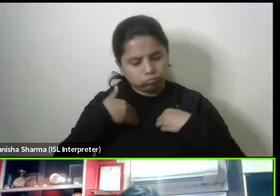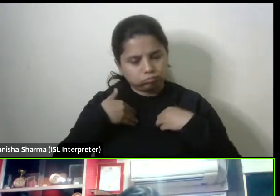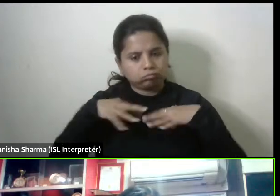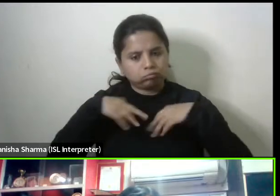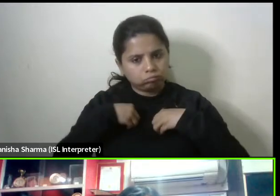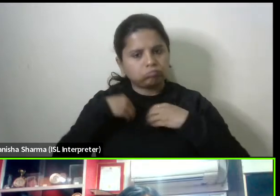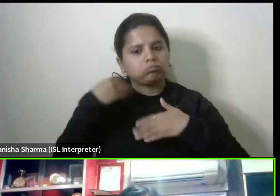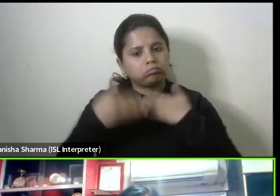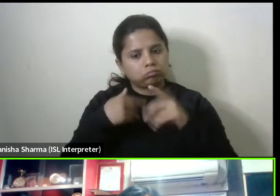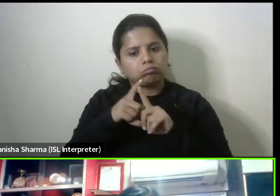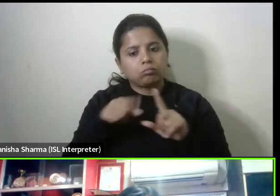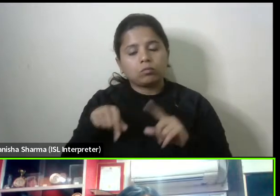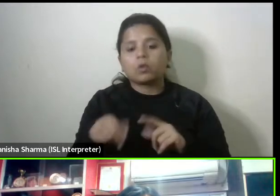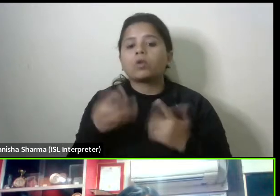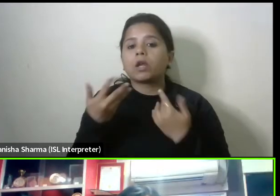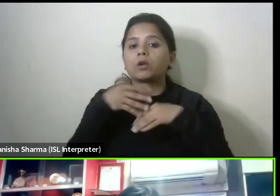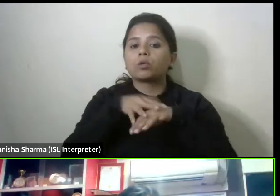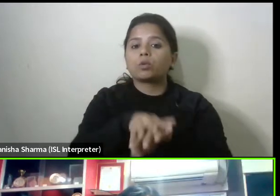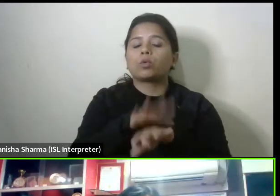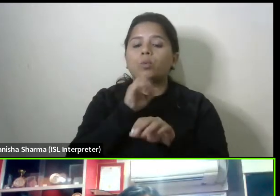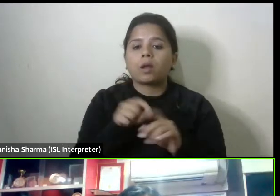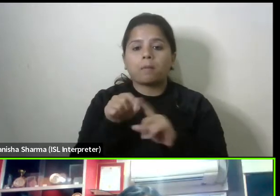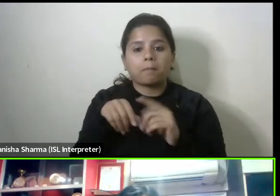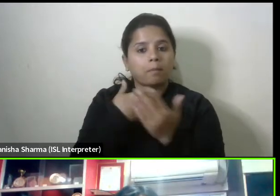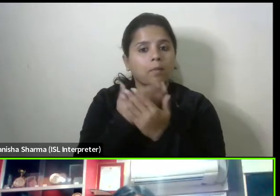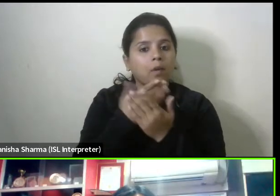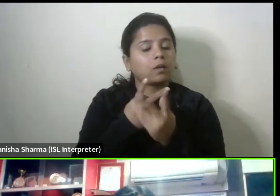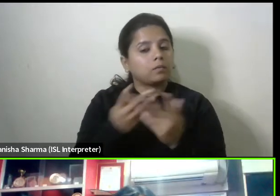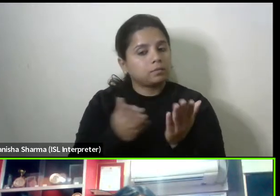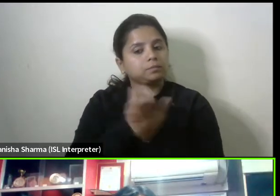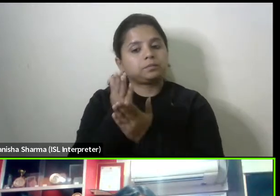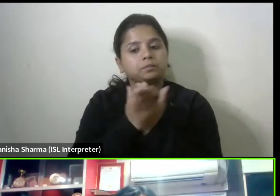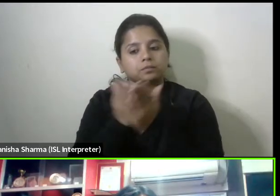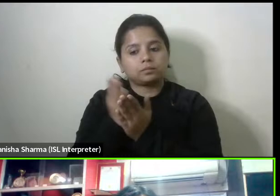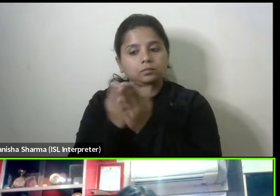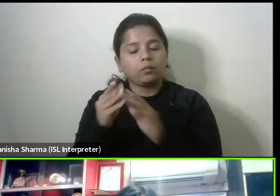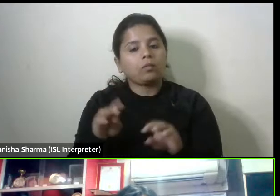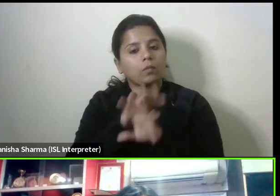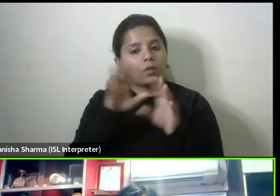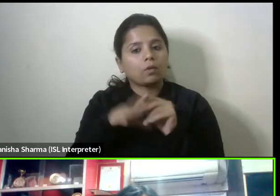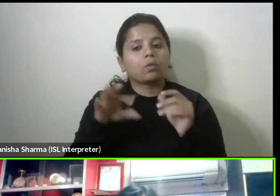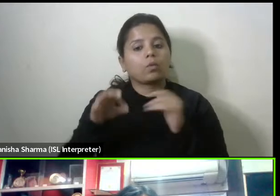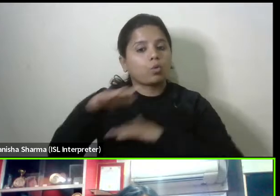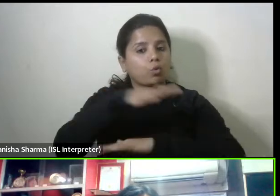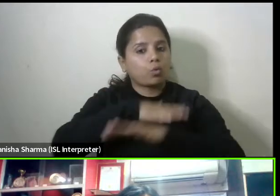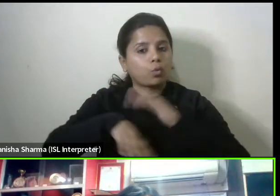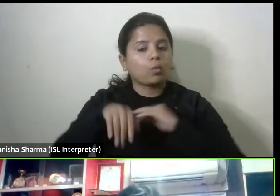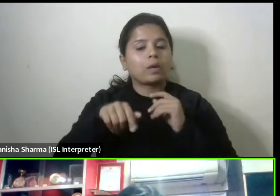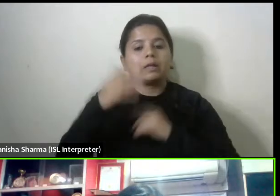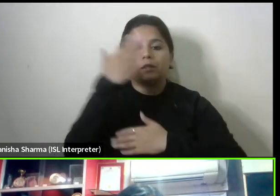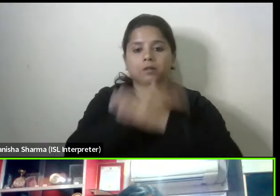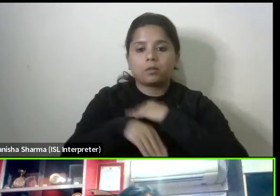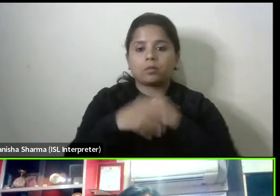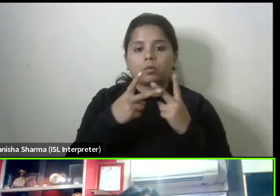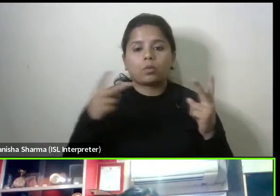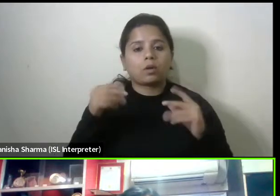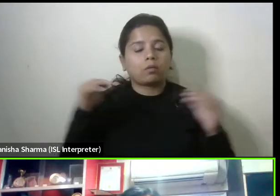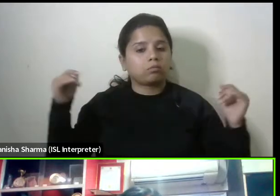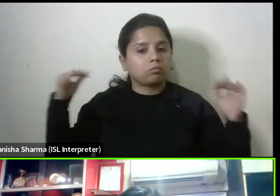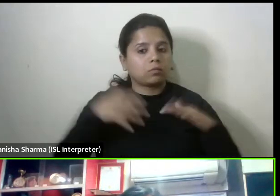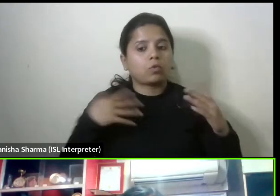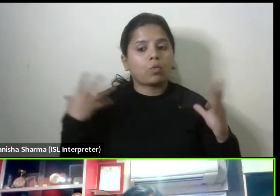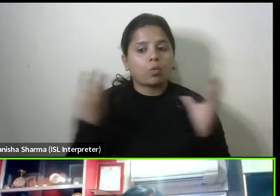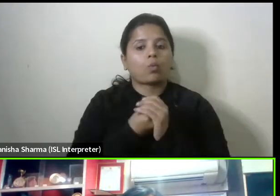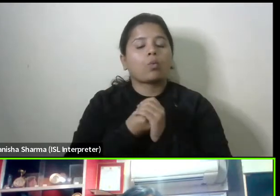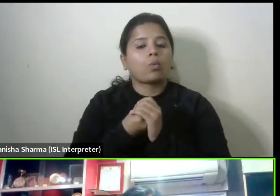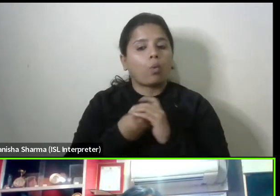also in a very very inclusive and a participatory way where all the organizations related to disabilities were brought on board and